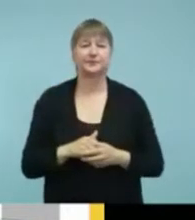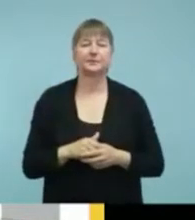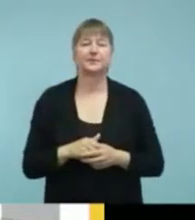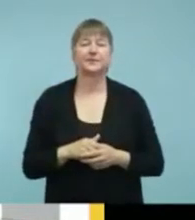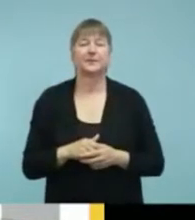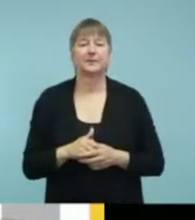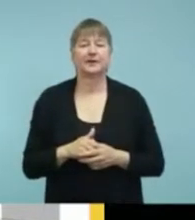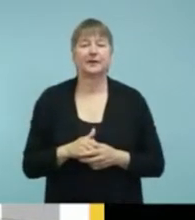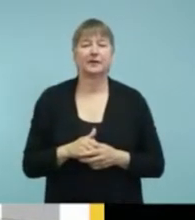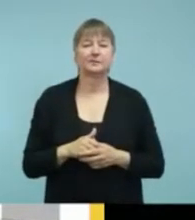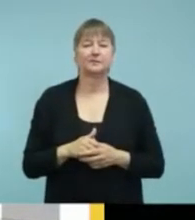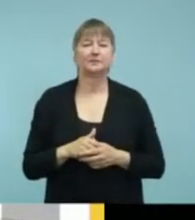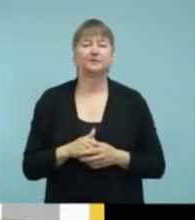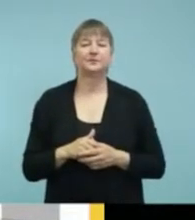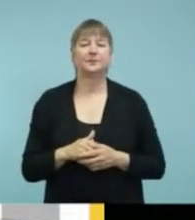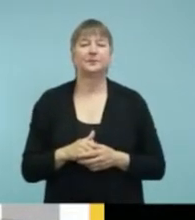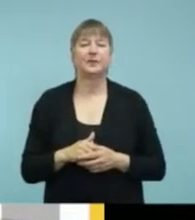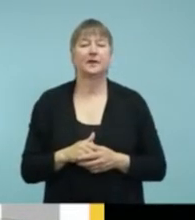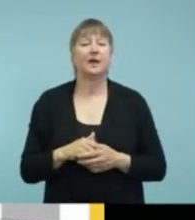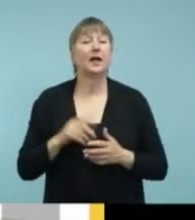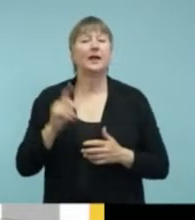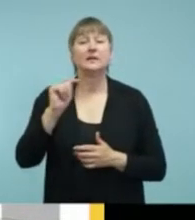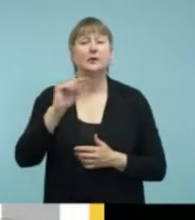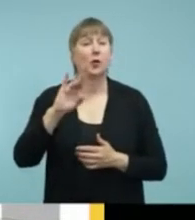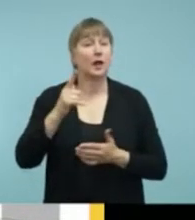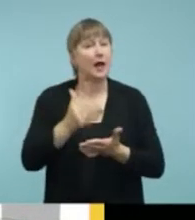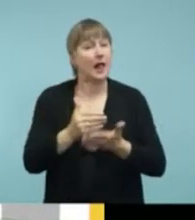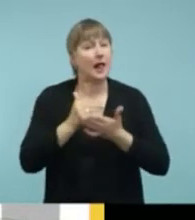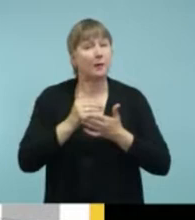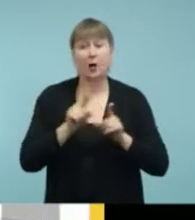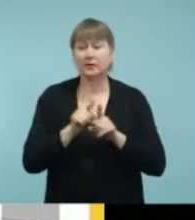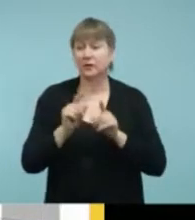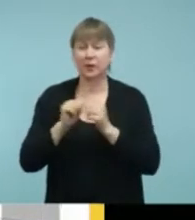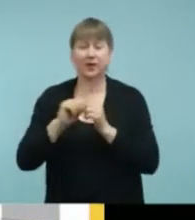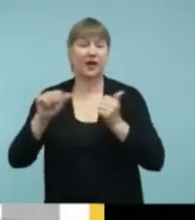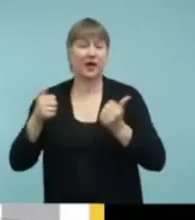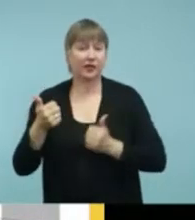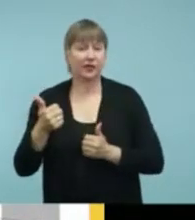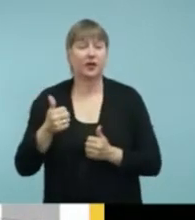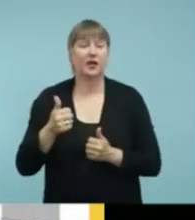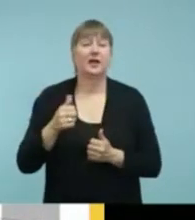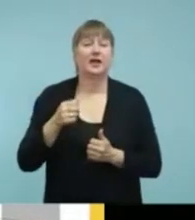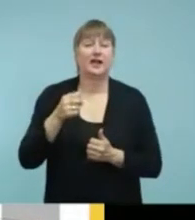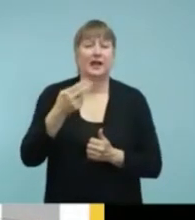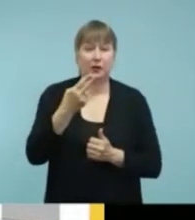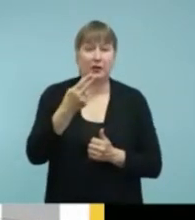be to hearing assistive technology, which I'll describe a little bit more.